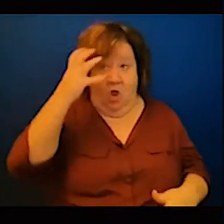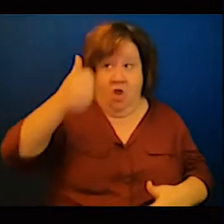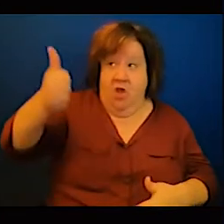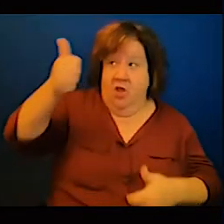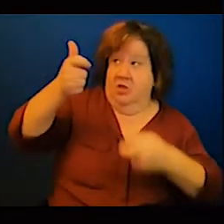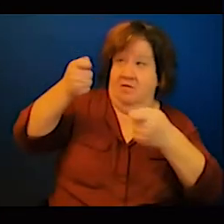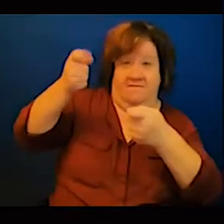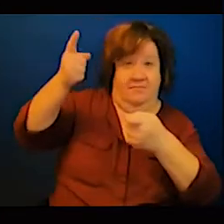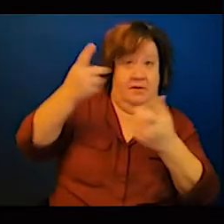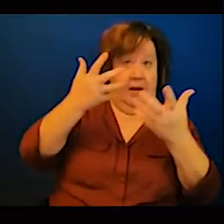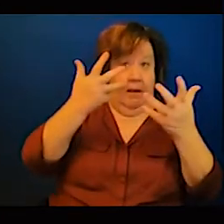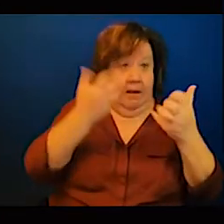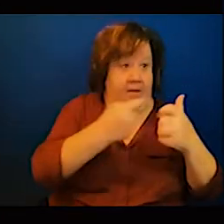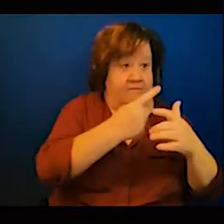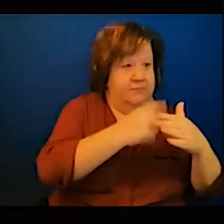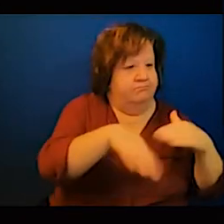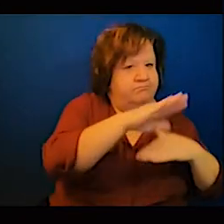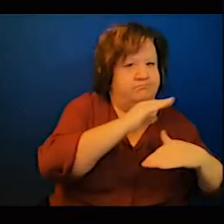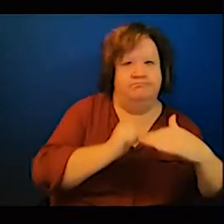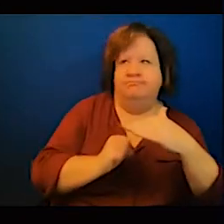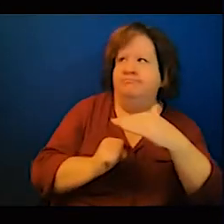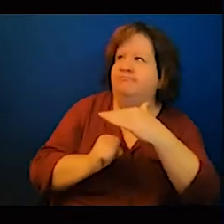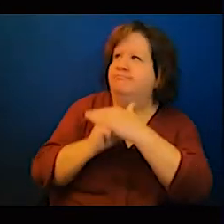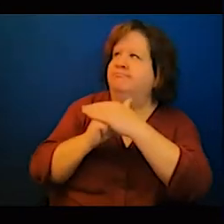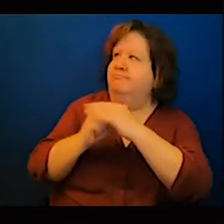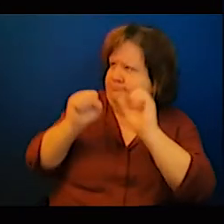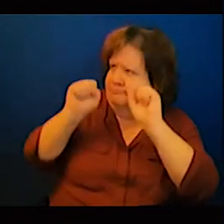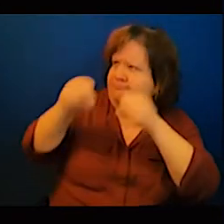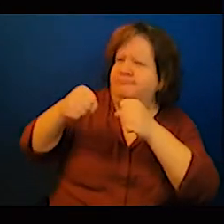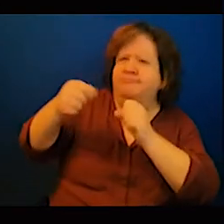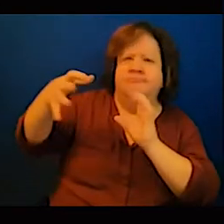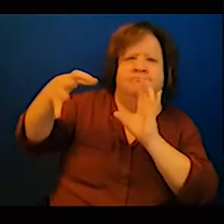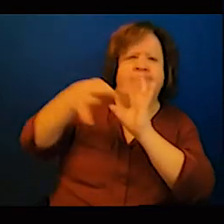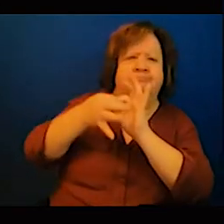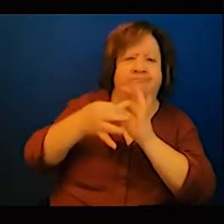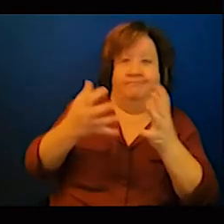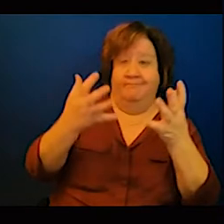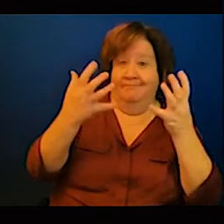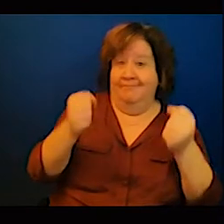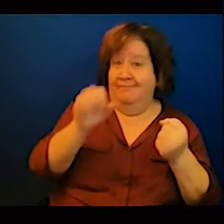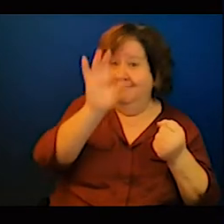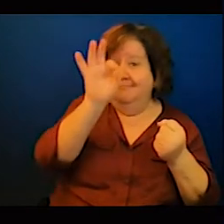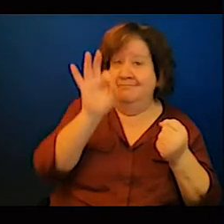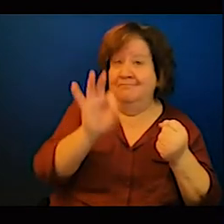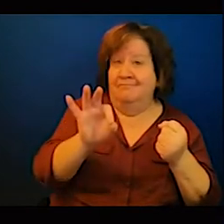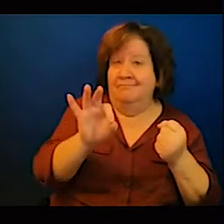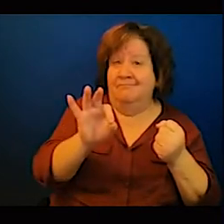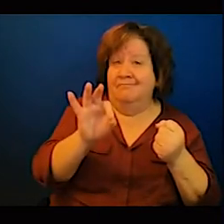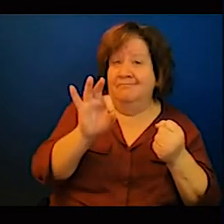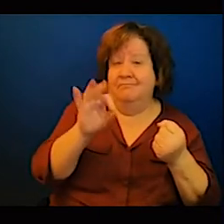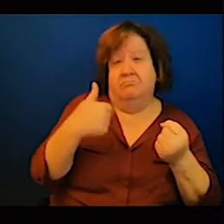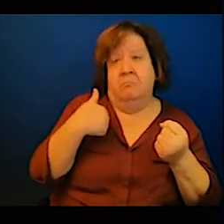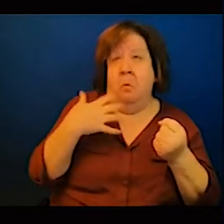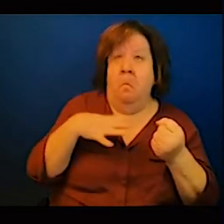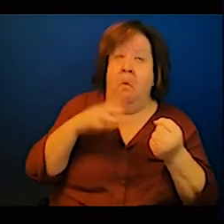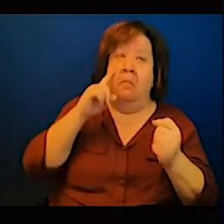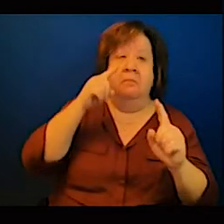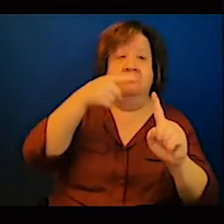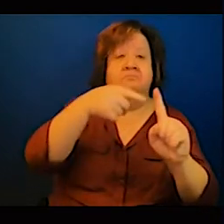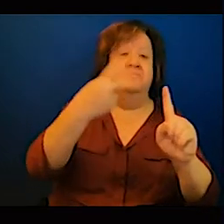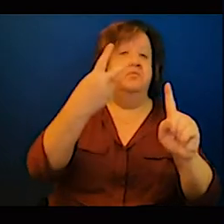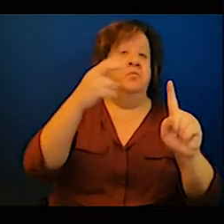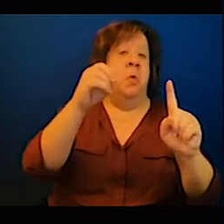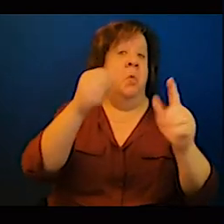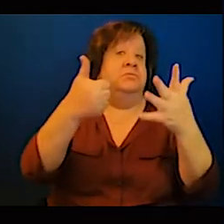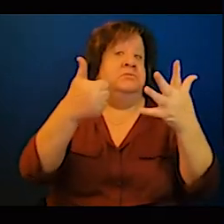2060? believe that they've mentioned at COP26. happen to be at COP26, um, currently. Uh, so these